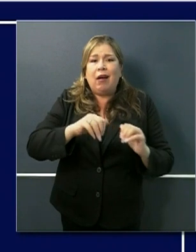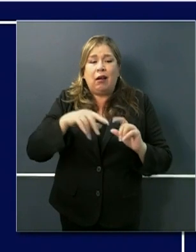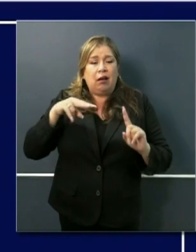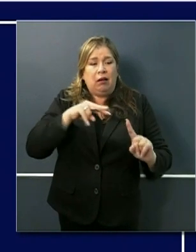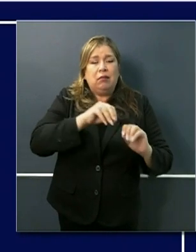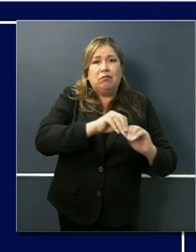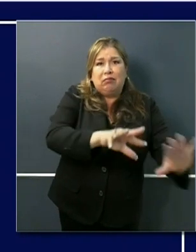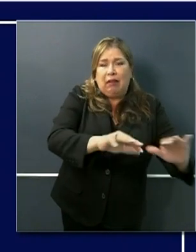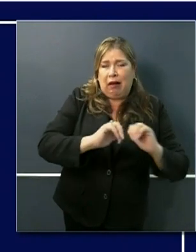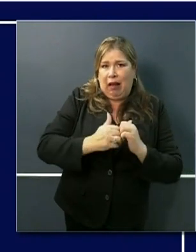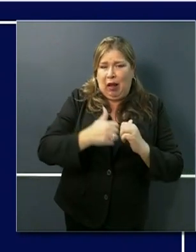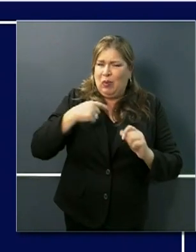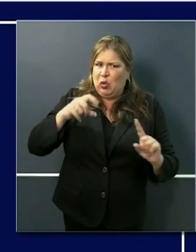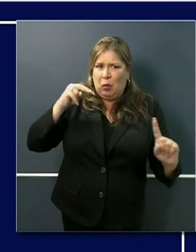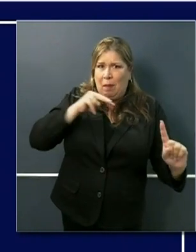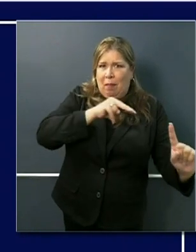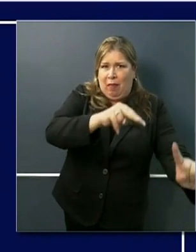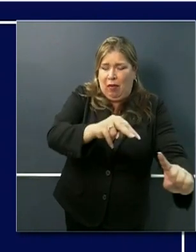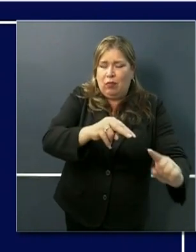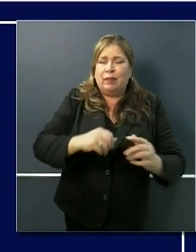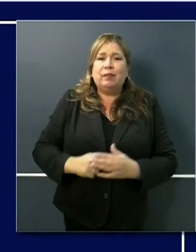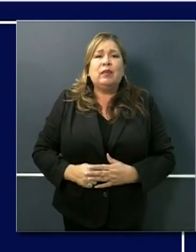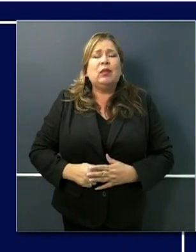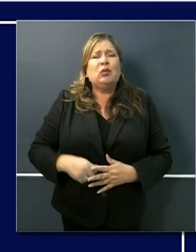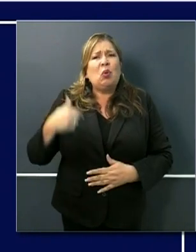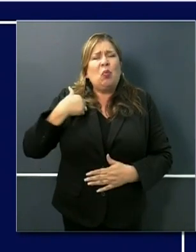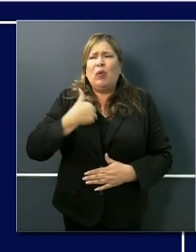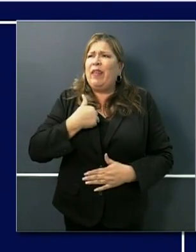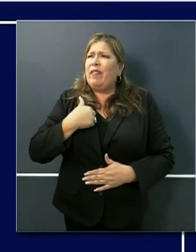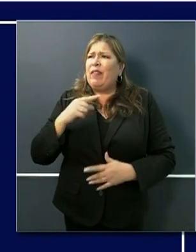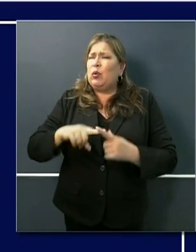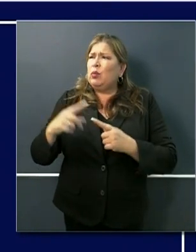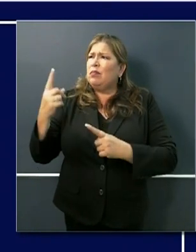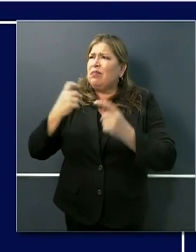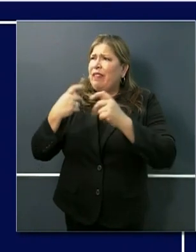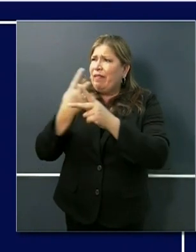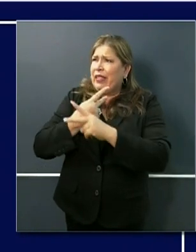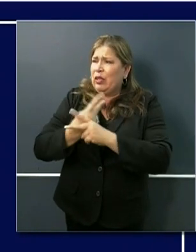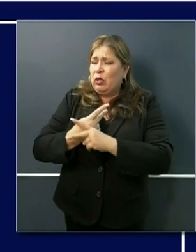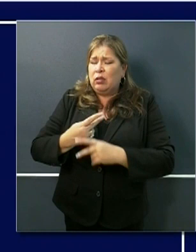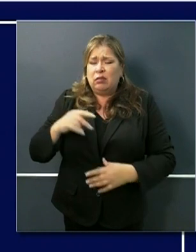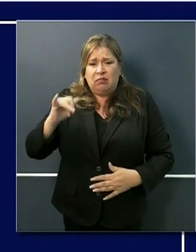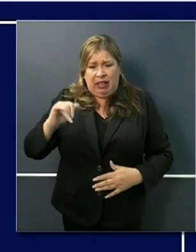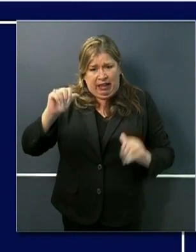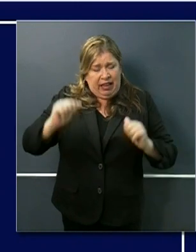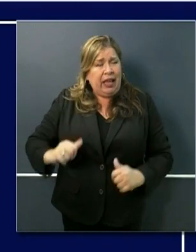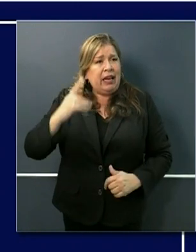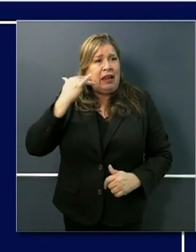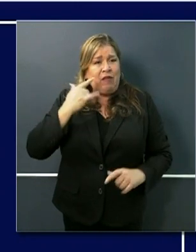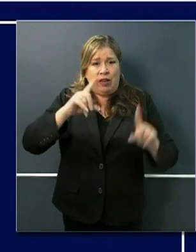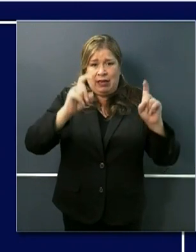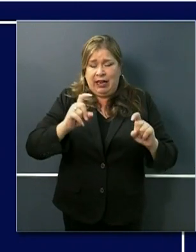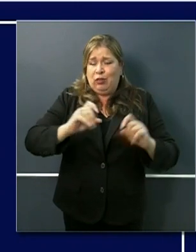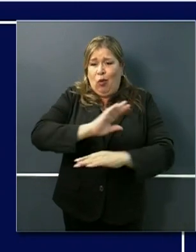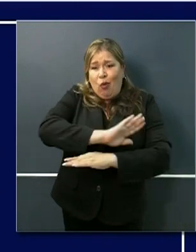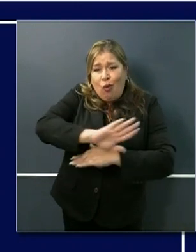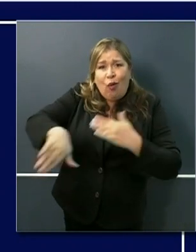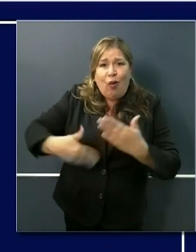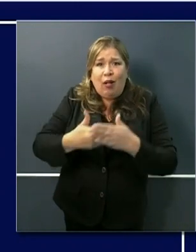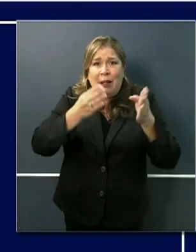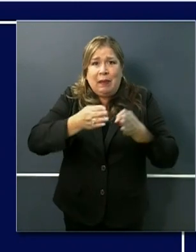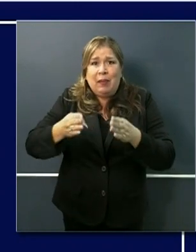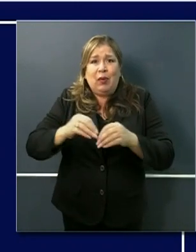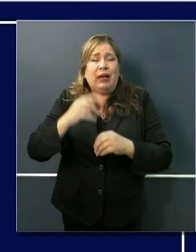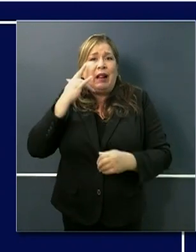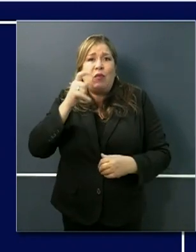questions we'll be asking ourselves is for example how prepared is our state to test everyone who is symptomatic this doesn't